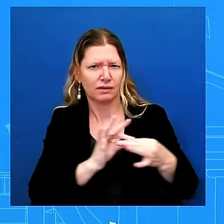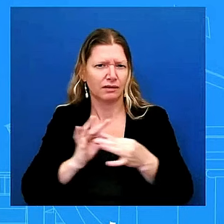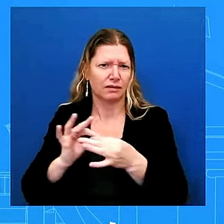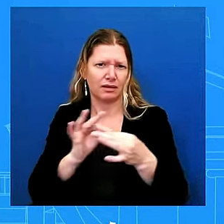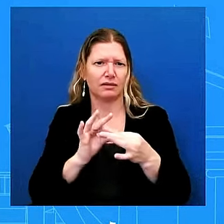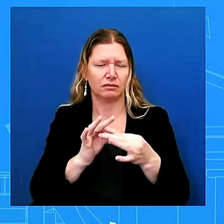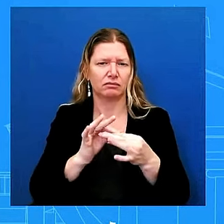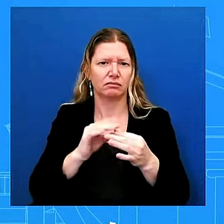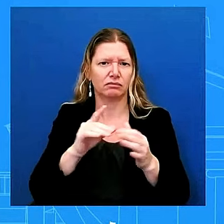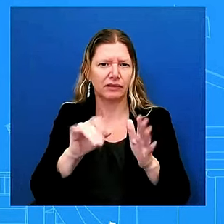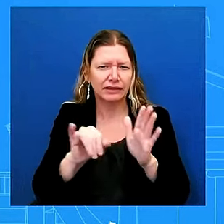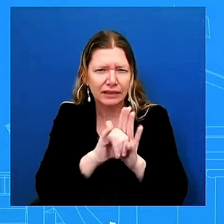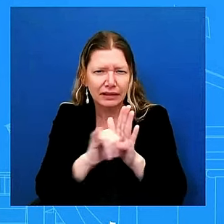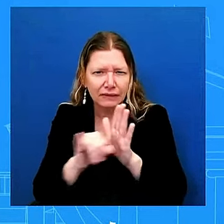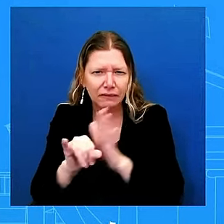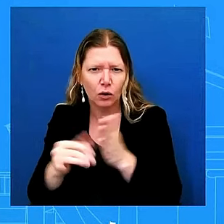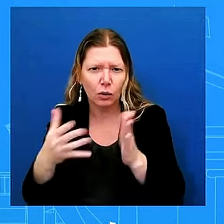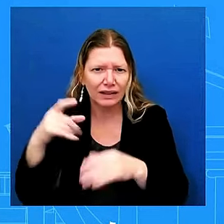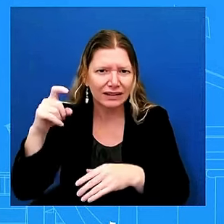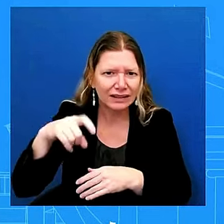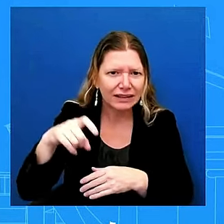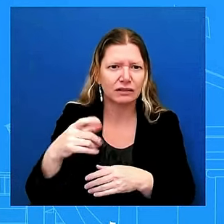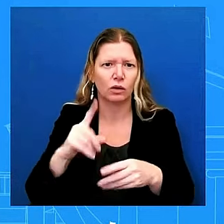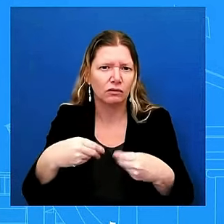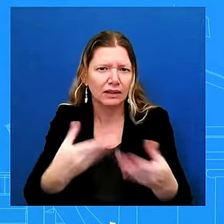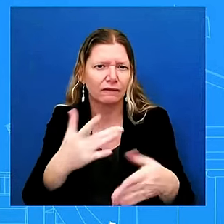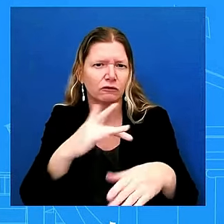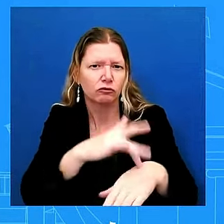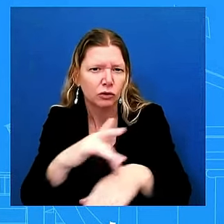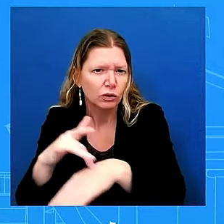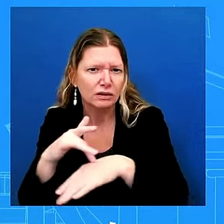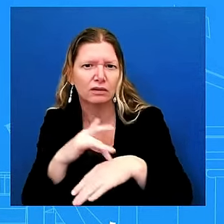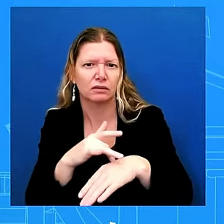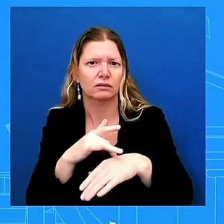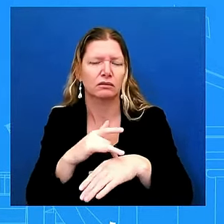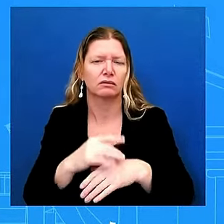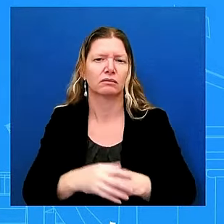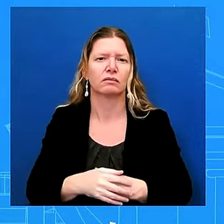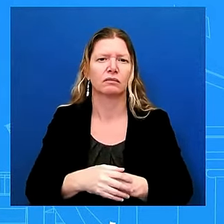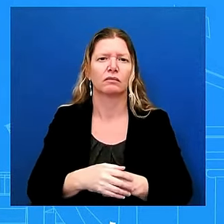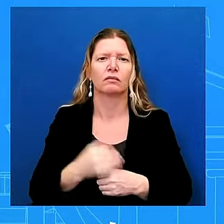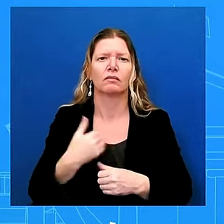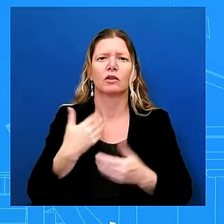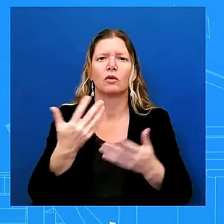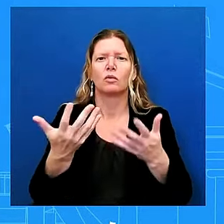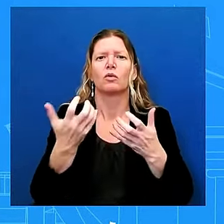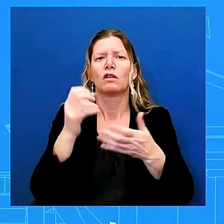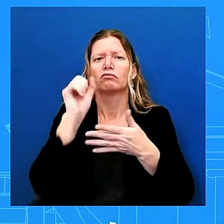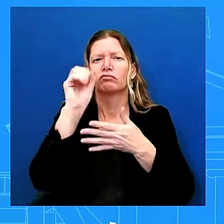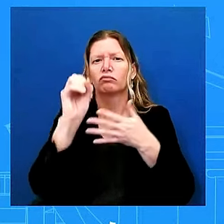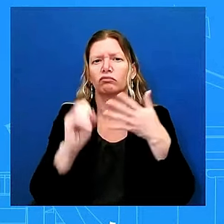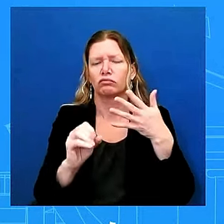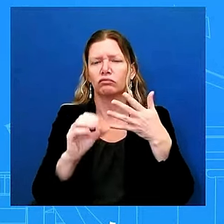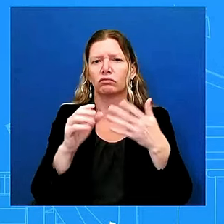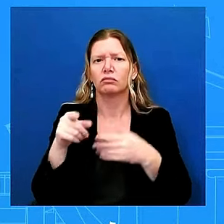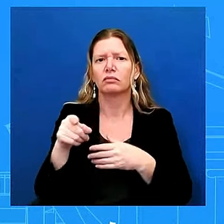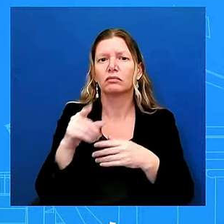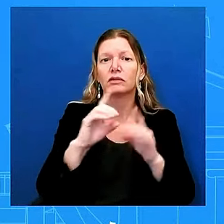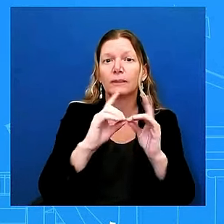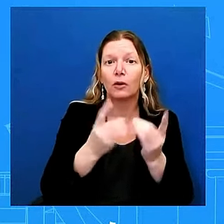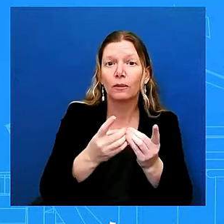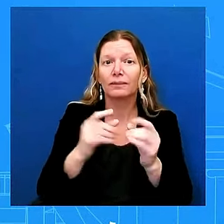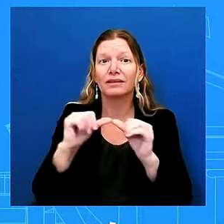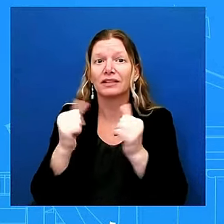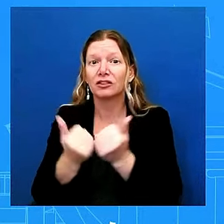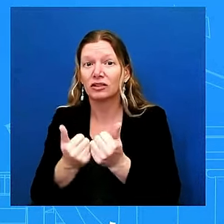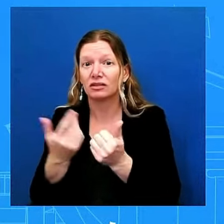i want to go through some of what other departments and agencies are doing so you can hear the full scope of the federal response which gives more clarity